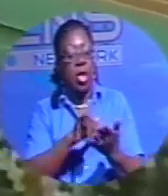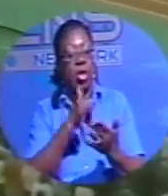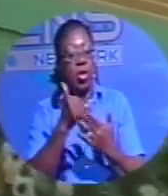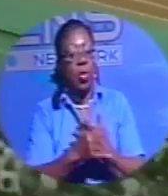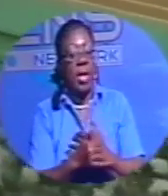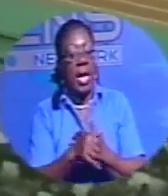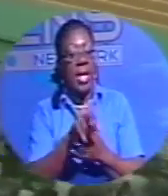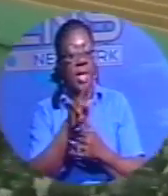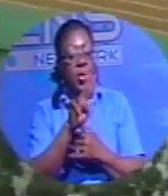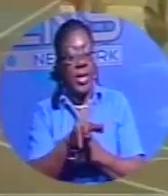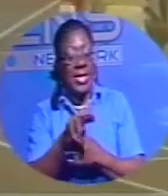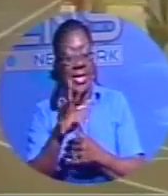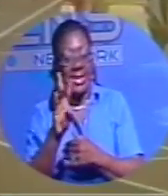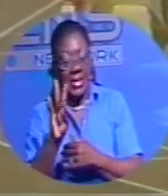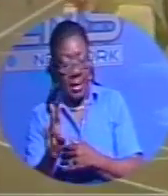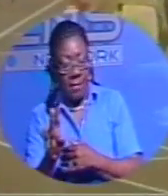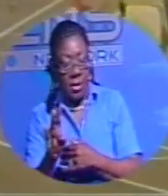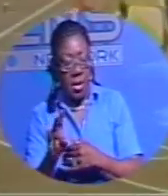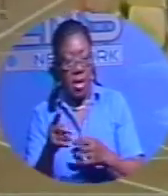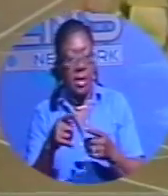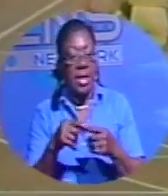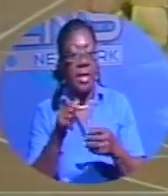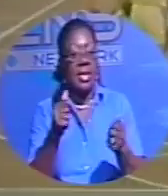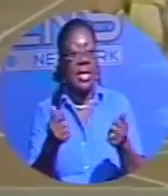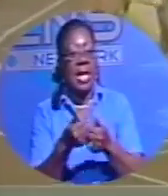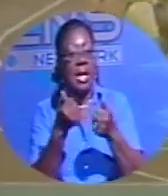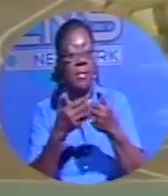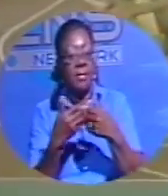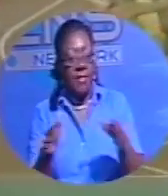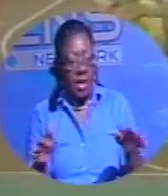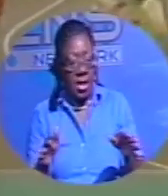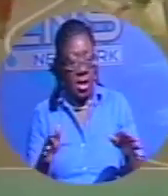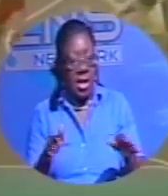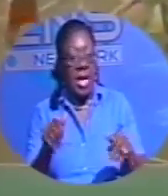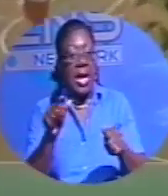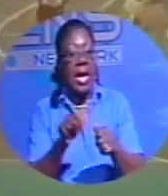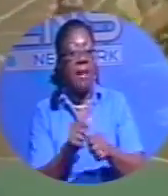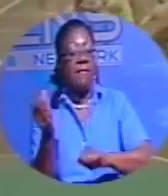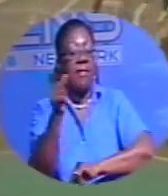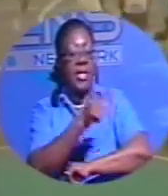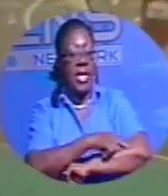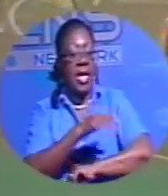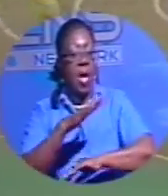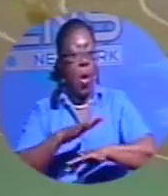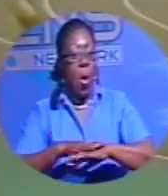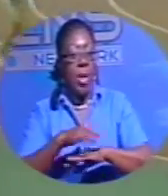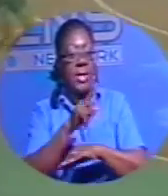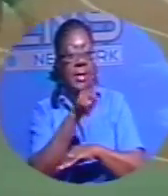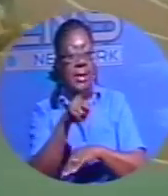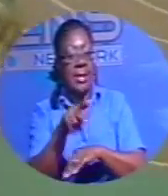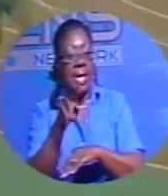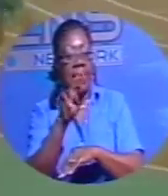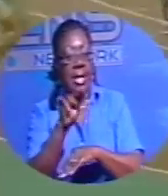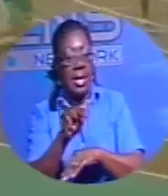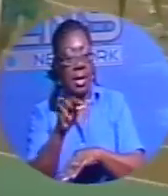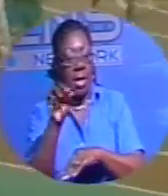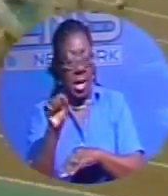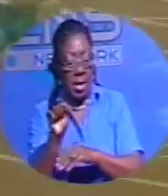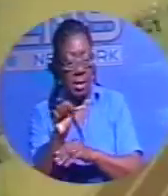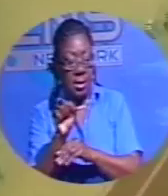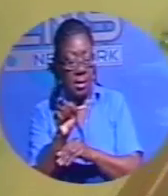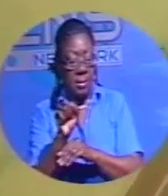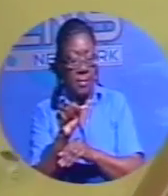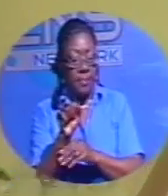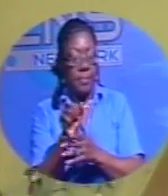The spectacular opening ceremony of the Summer Games will be broadcast live on ZNS TV 13 on Friday at 4 p.m. ZNS senior sports personality Ricardo